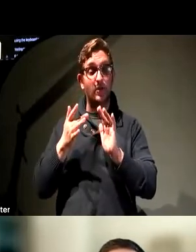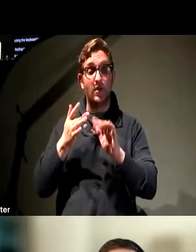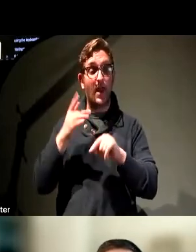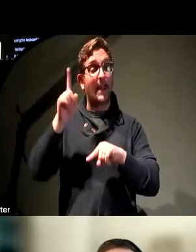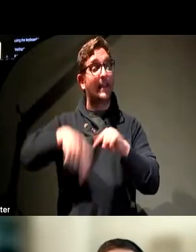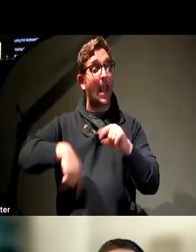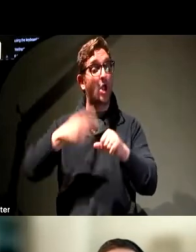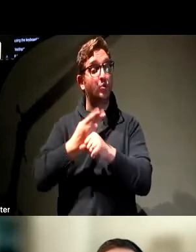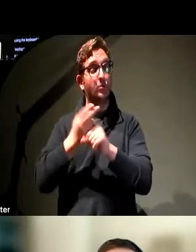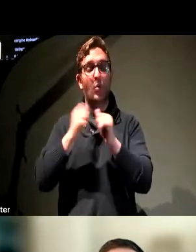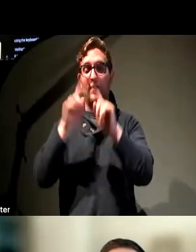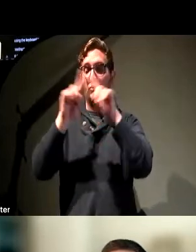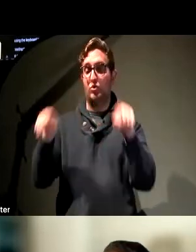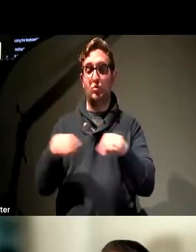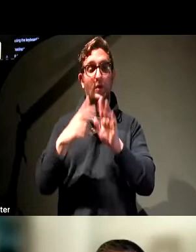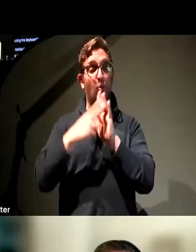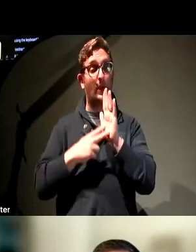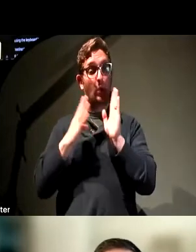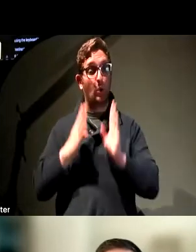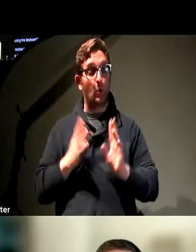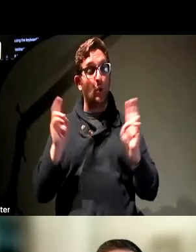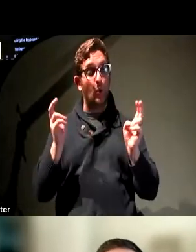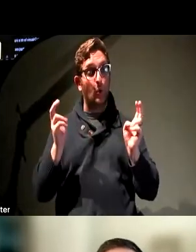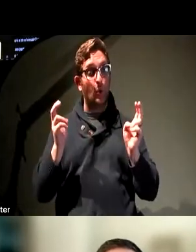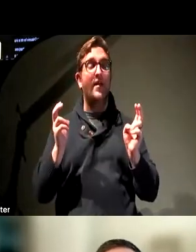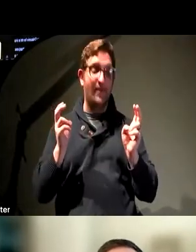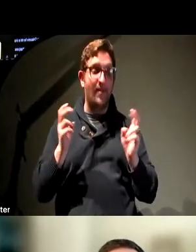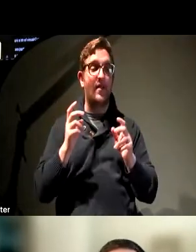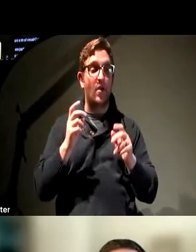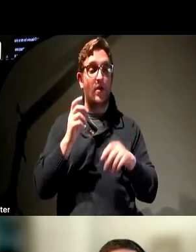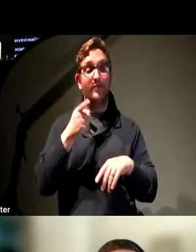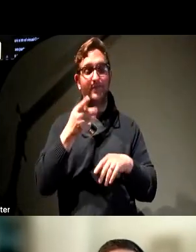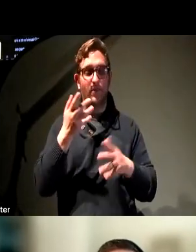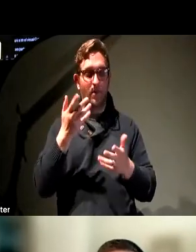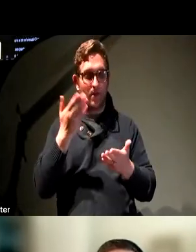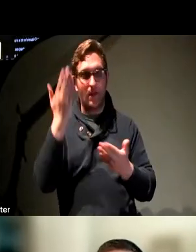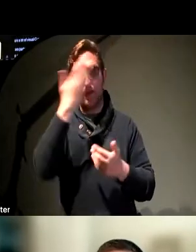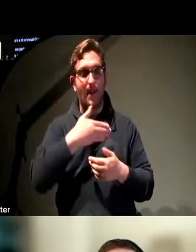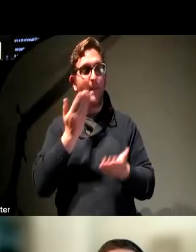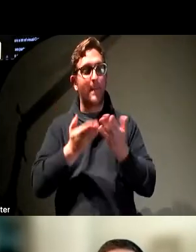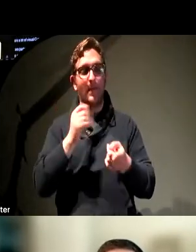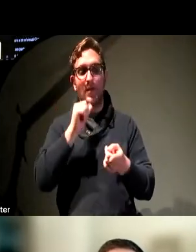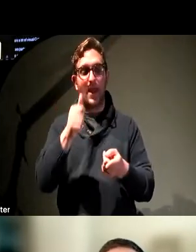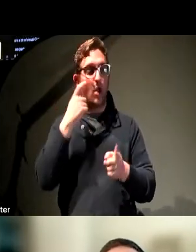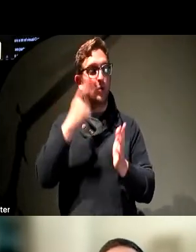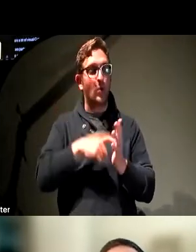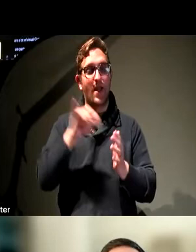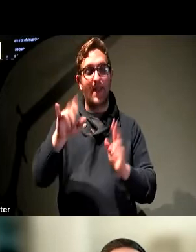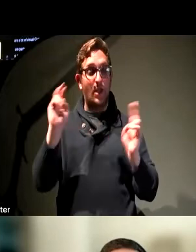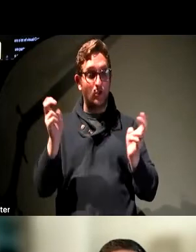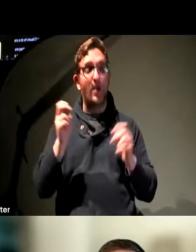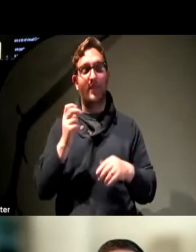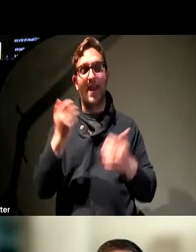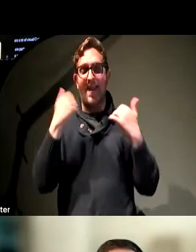then if you're using a screen reader, many of you who use screen readers well know this, you're not going to know that that content is there. There are all kinds